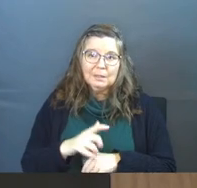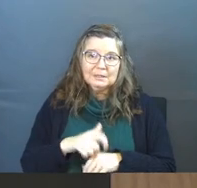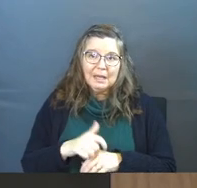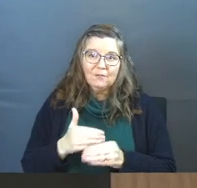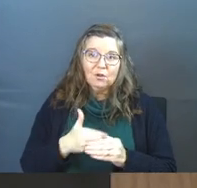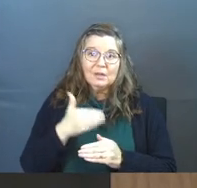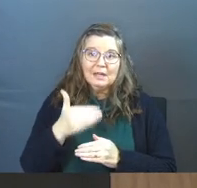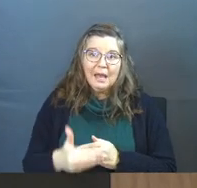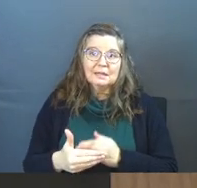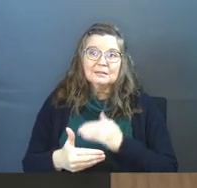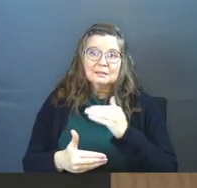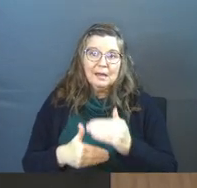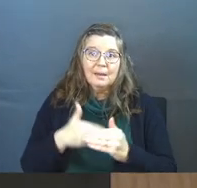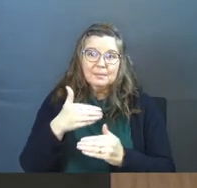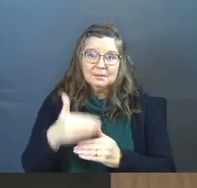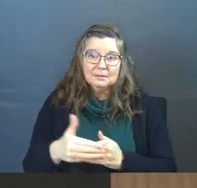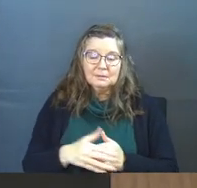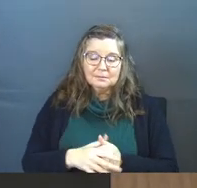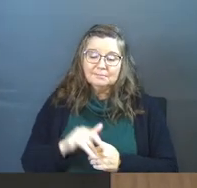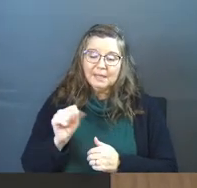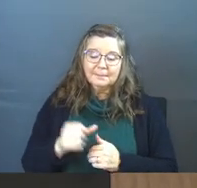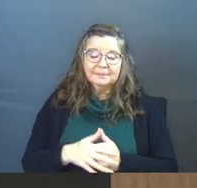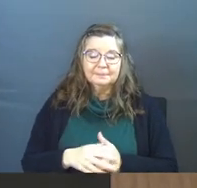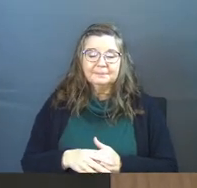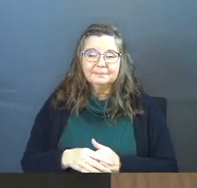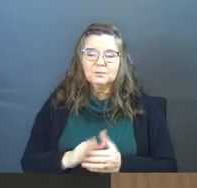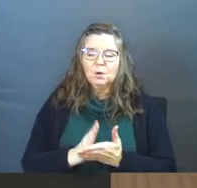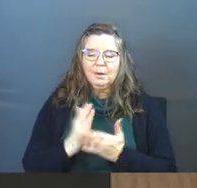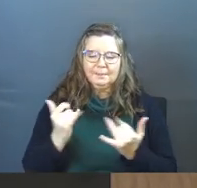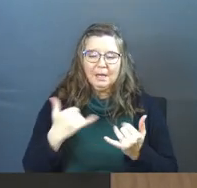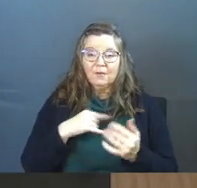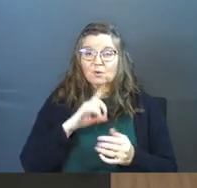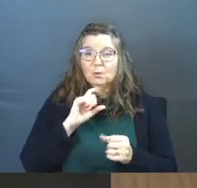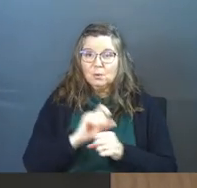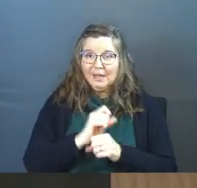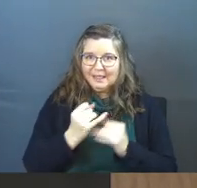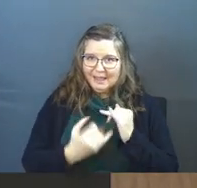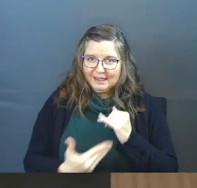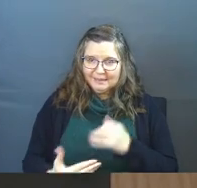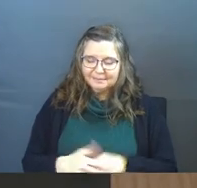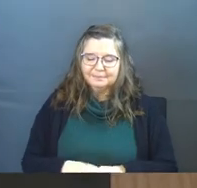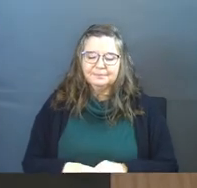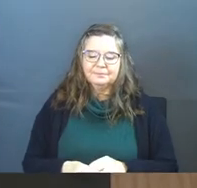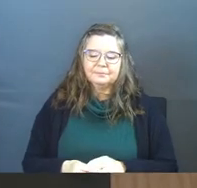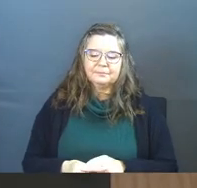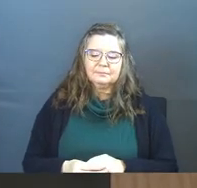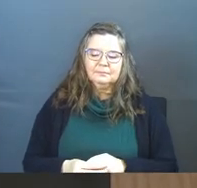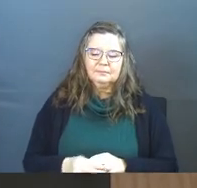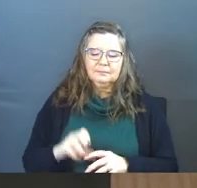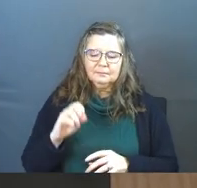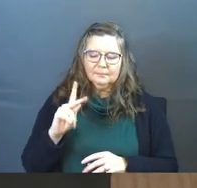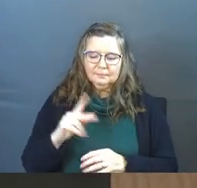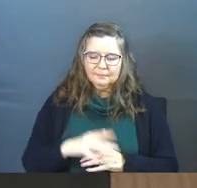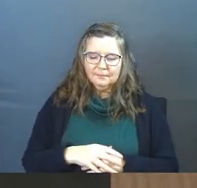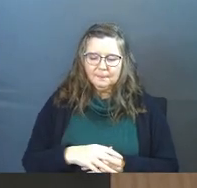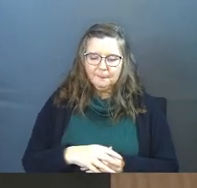Time for next steps. Yeah. All right. Now, for real, the last thing. Okay.